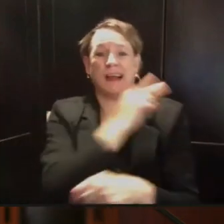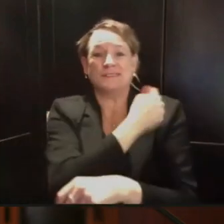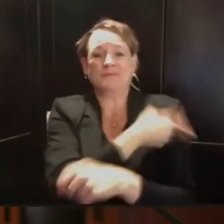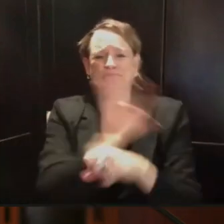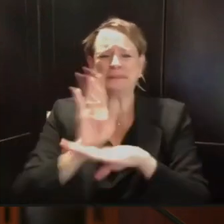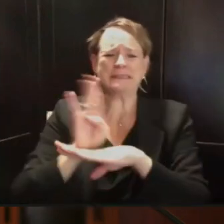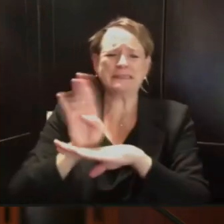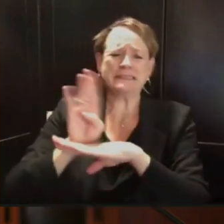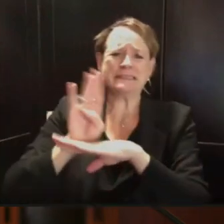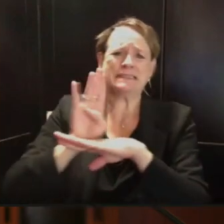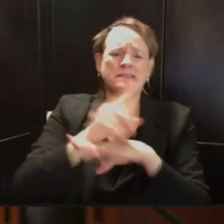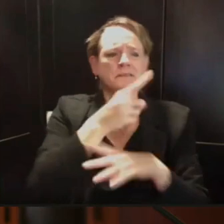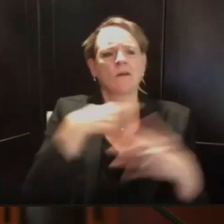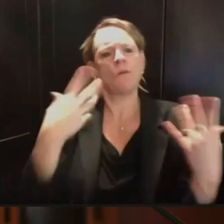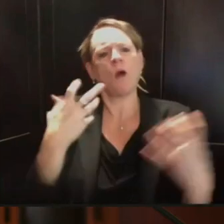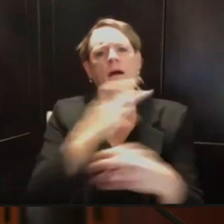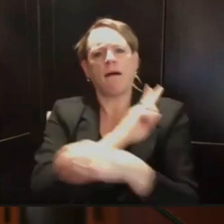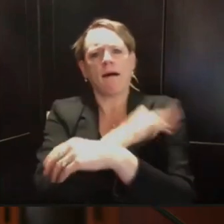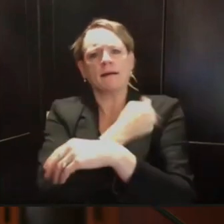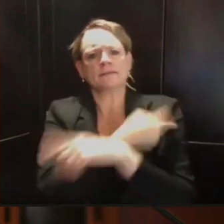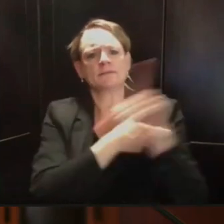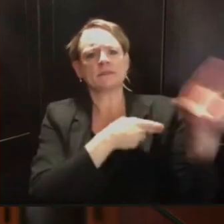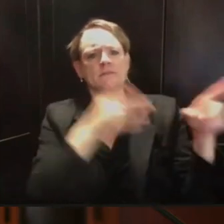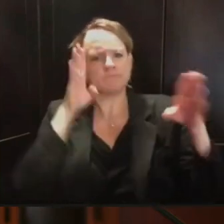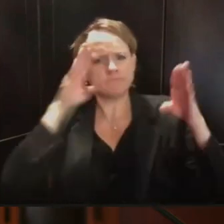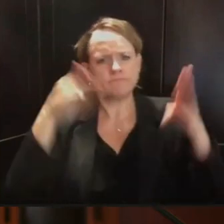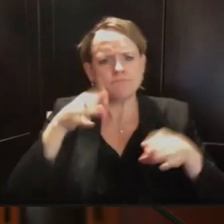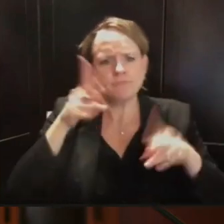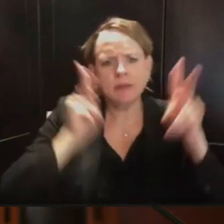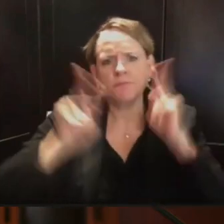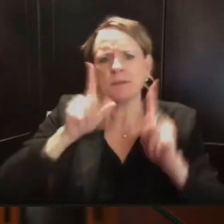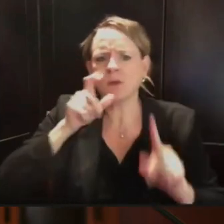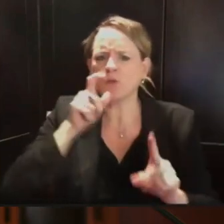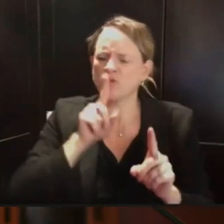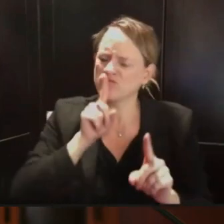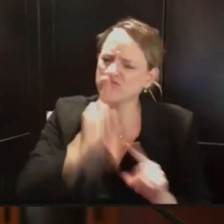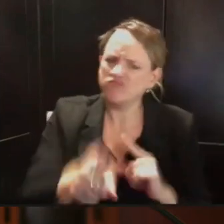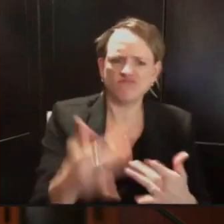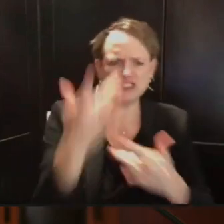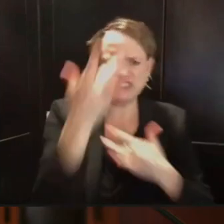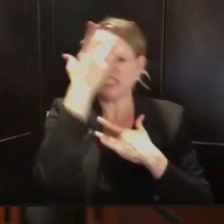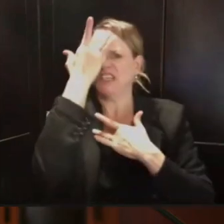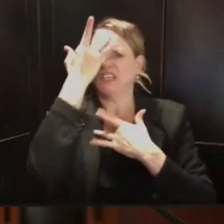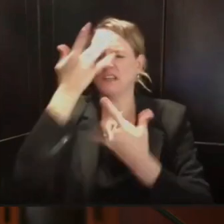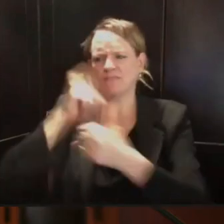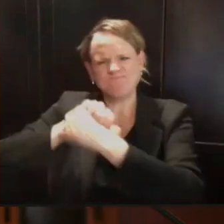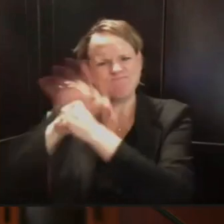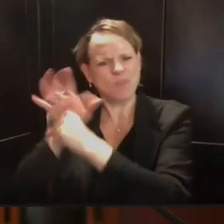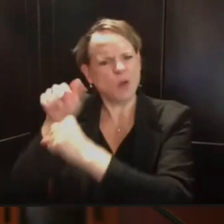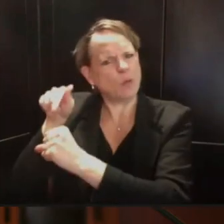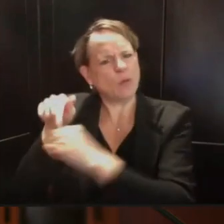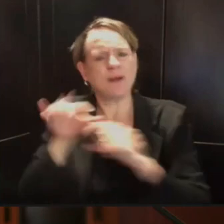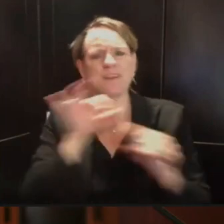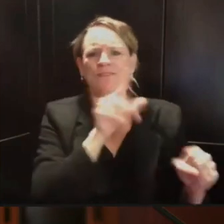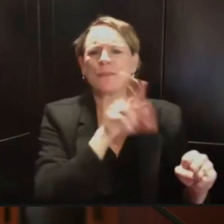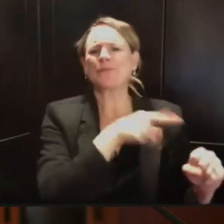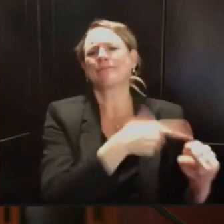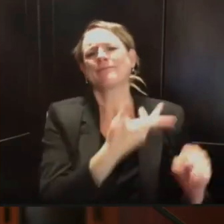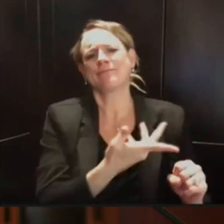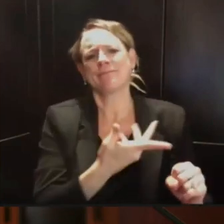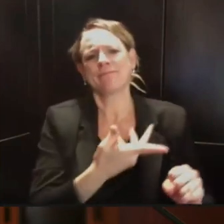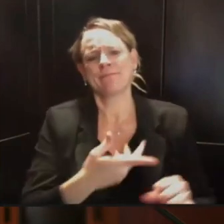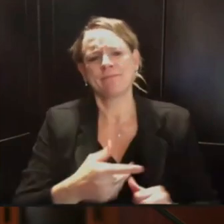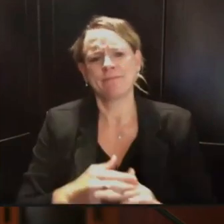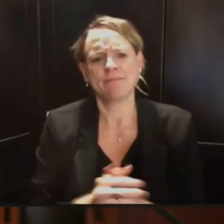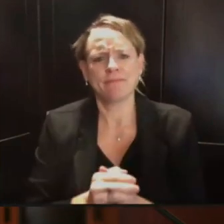thing. It is an important action we can each take to help, again, protect our hospital system, our